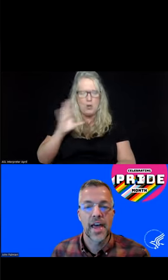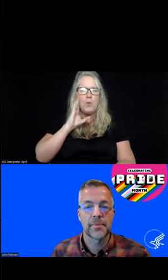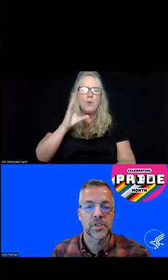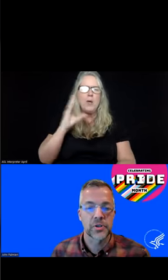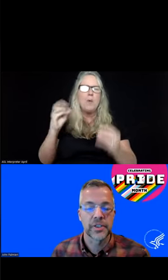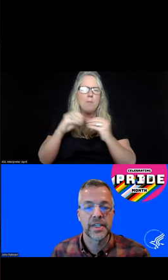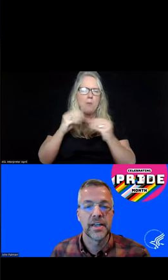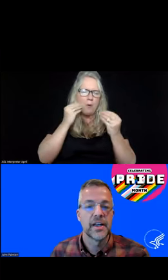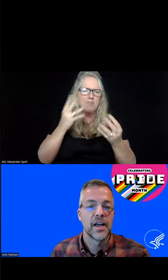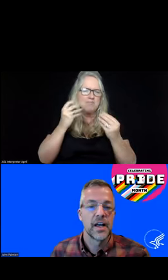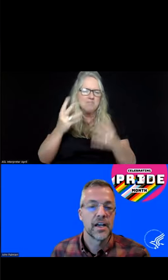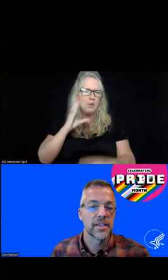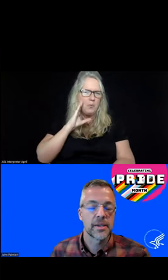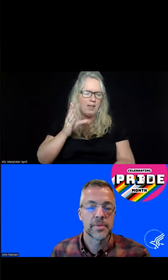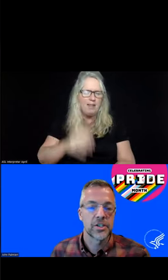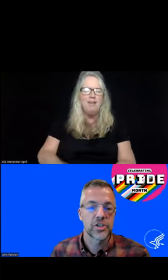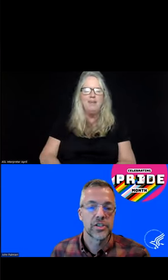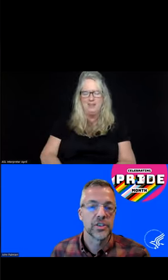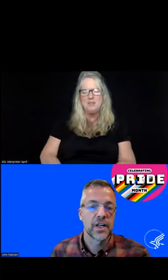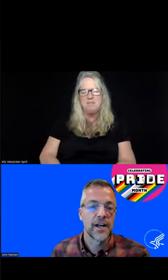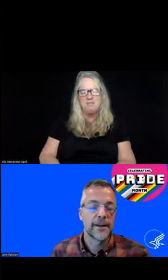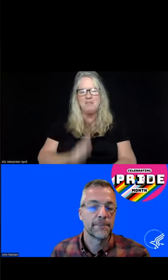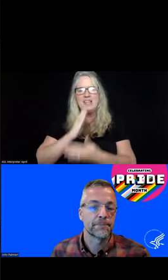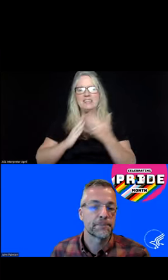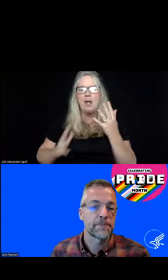come on that. But certainly some additional